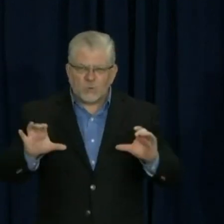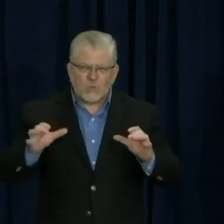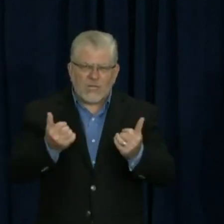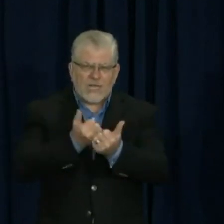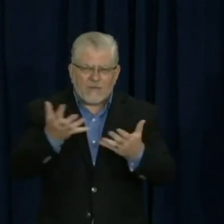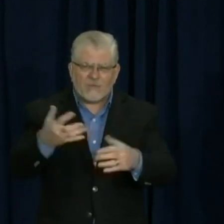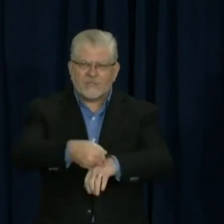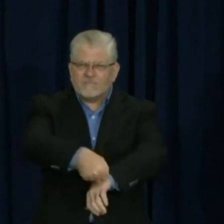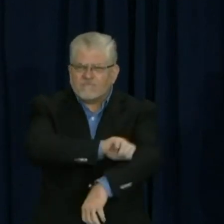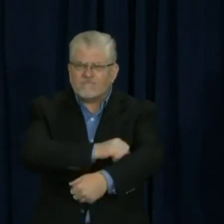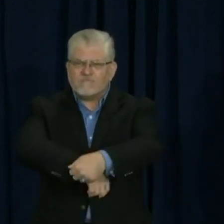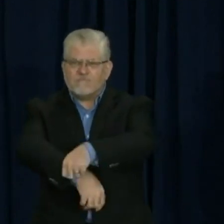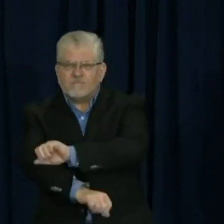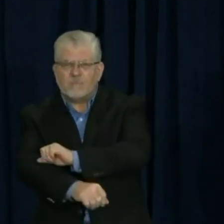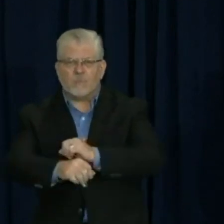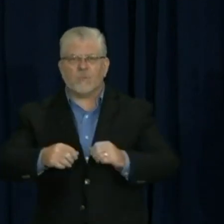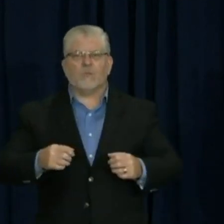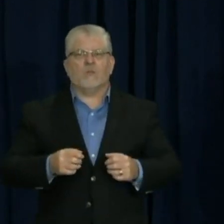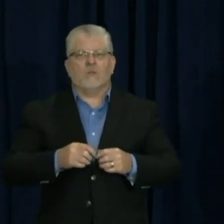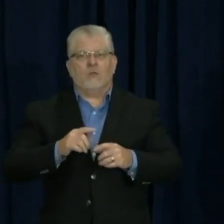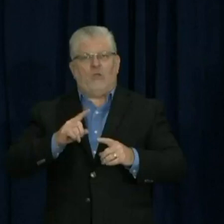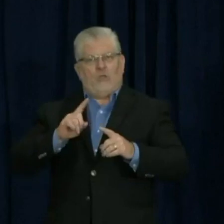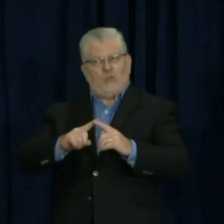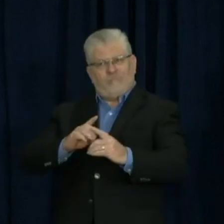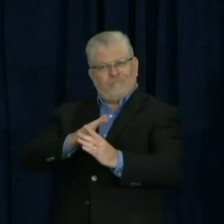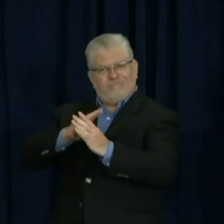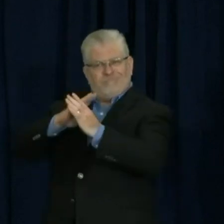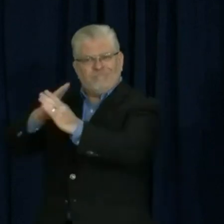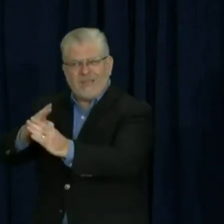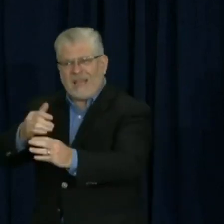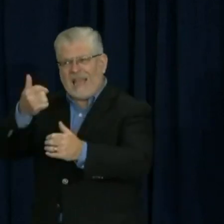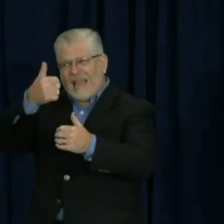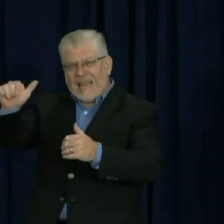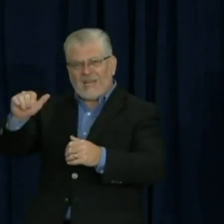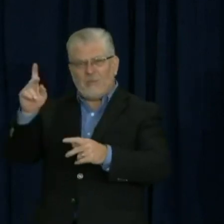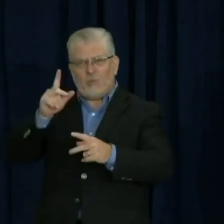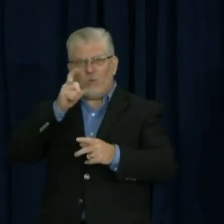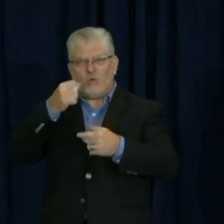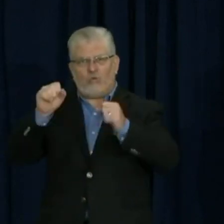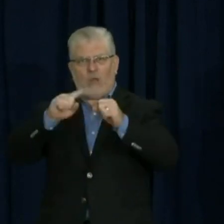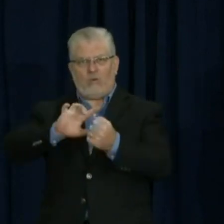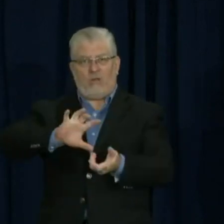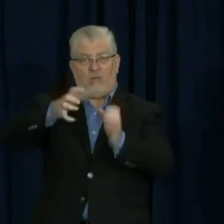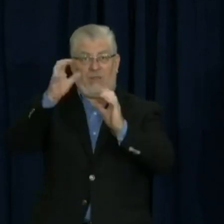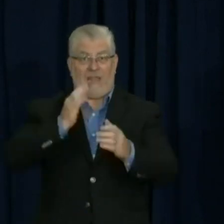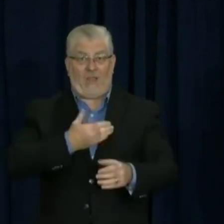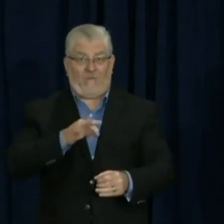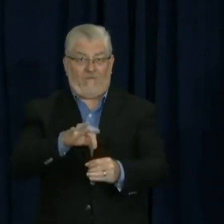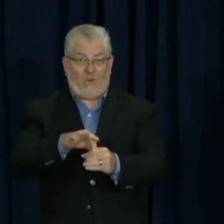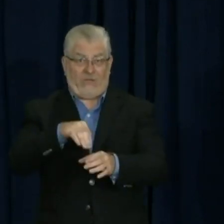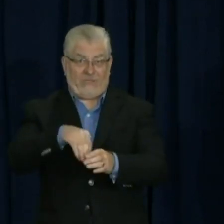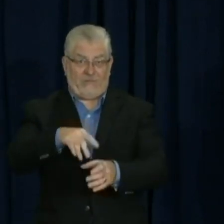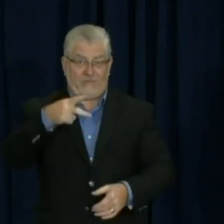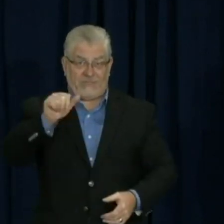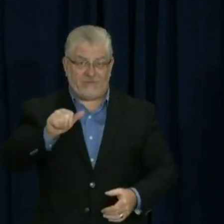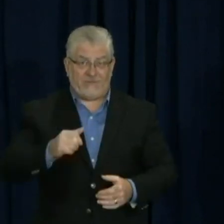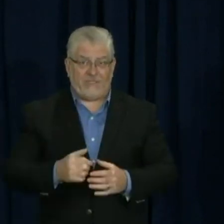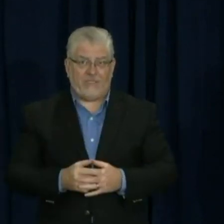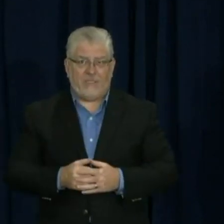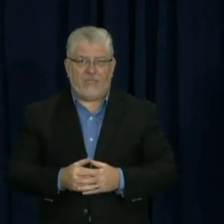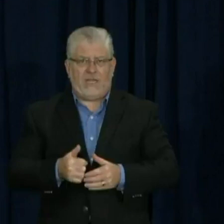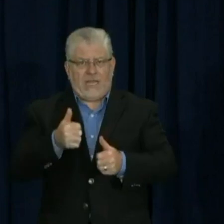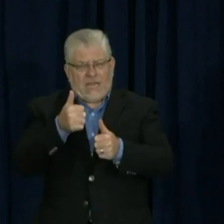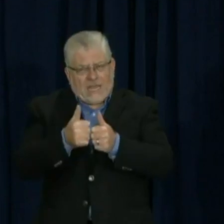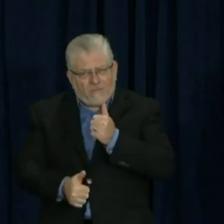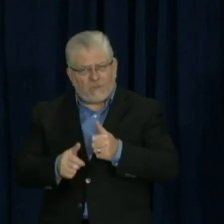attempt to attack that vote in Pennsylvania. And every Pennsylvania – every Pennsylvanian can have confidence